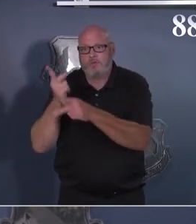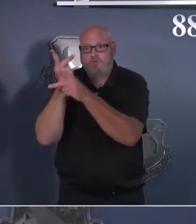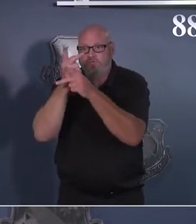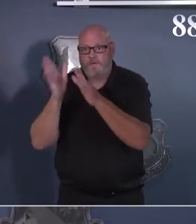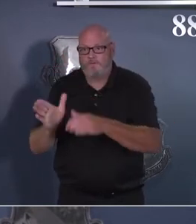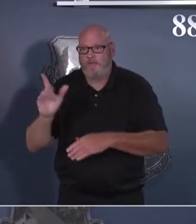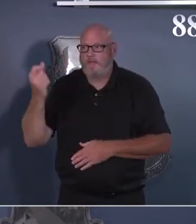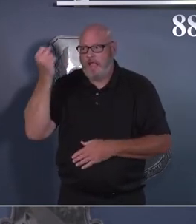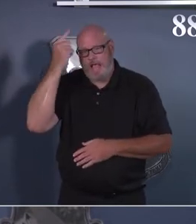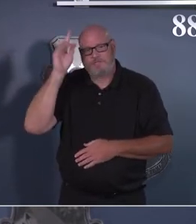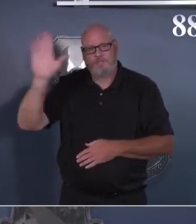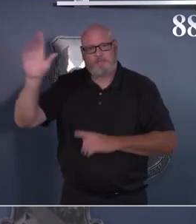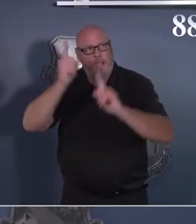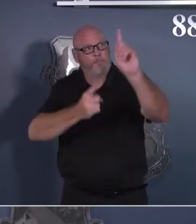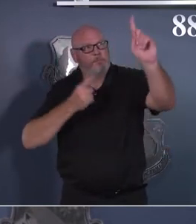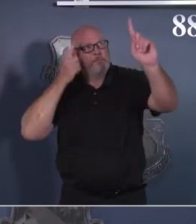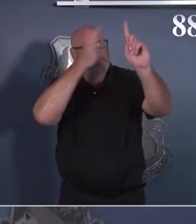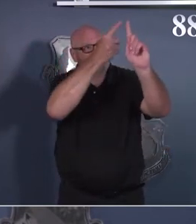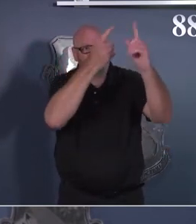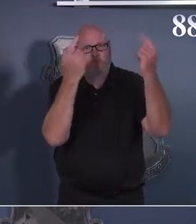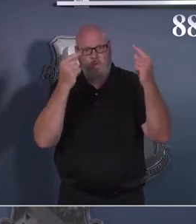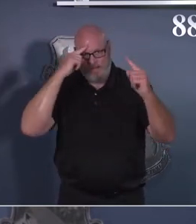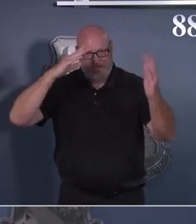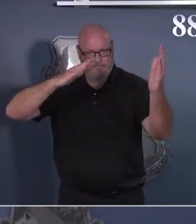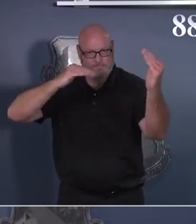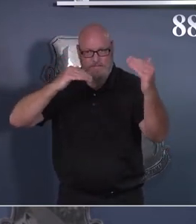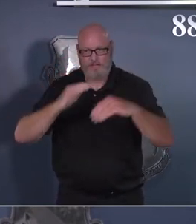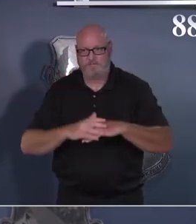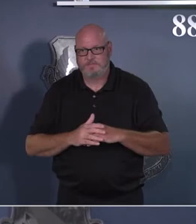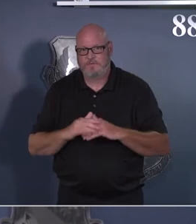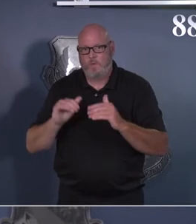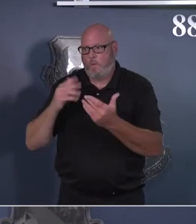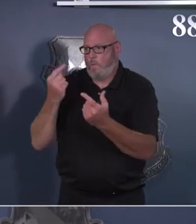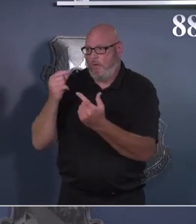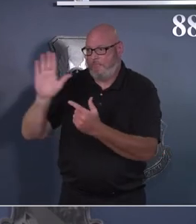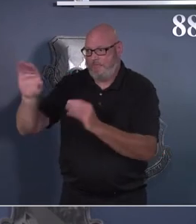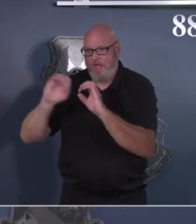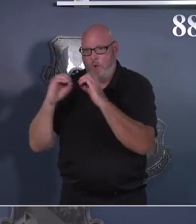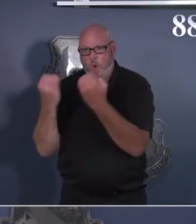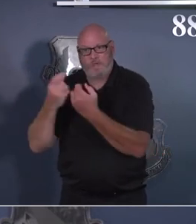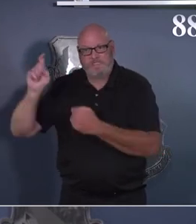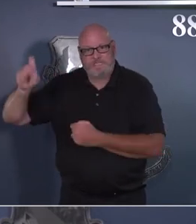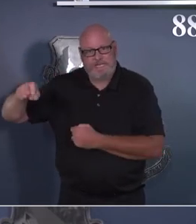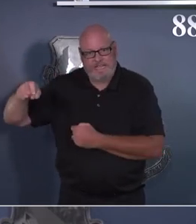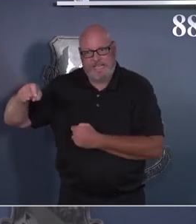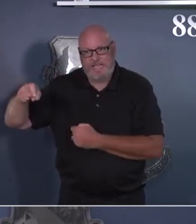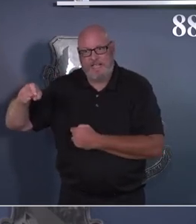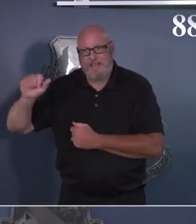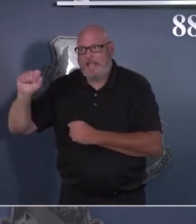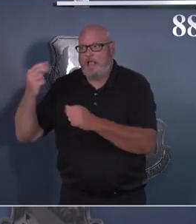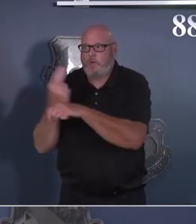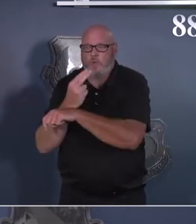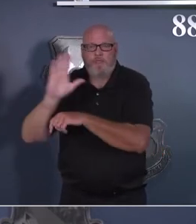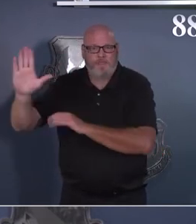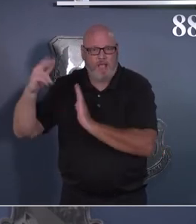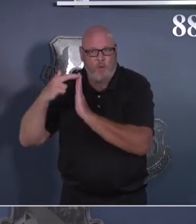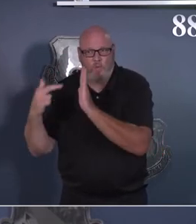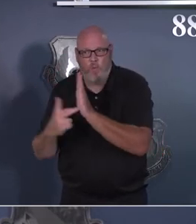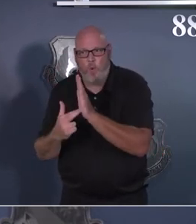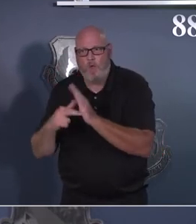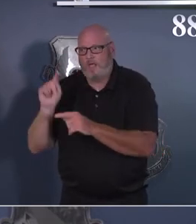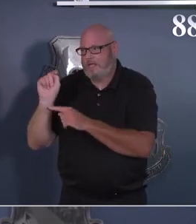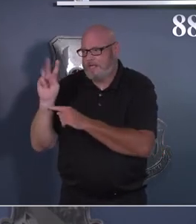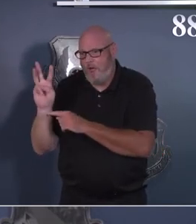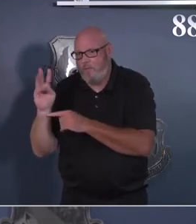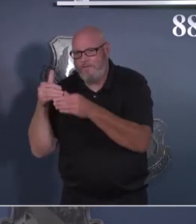they need to do relative to telework to achieve those staffing goals where possible. And as